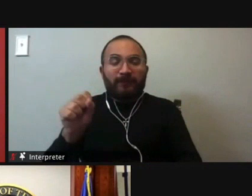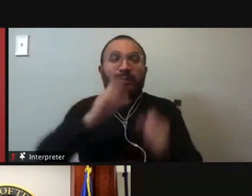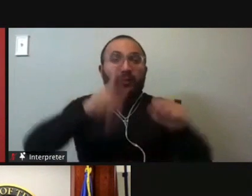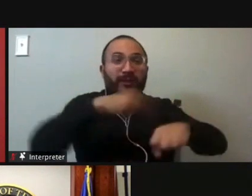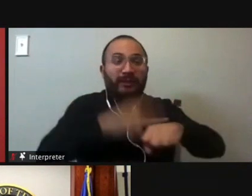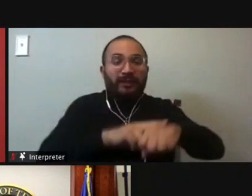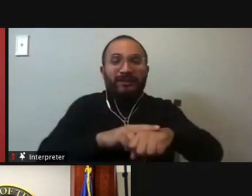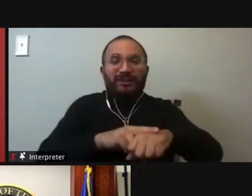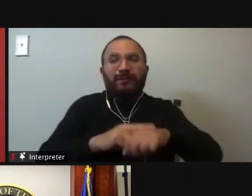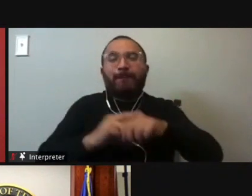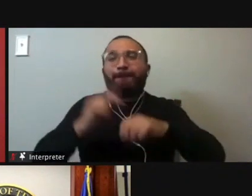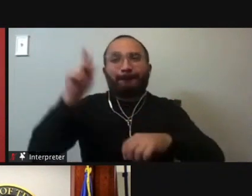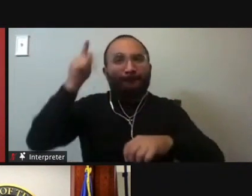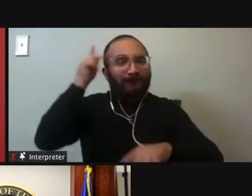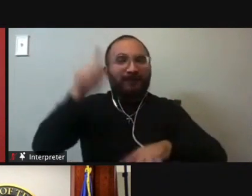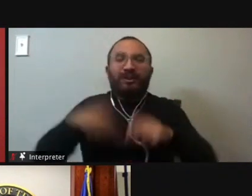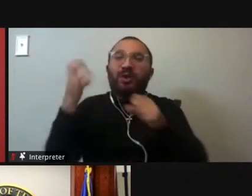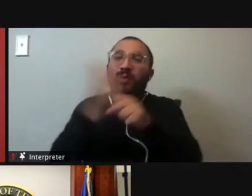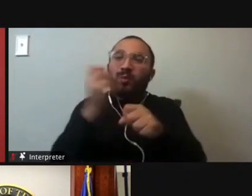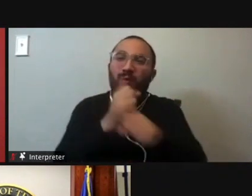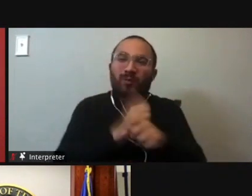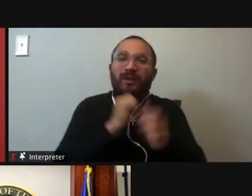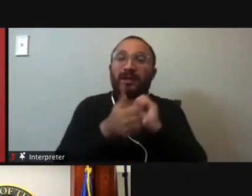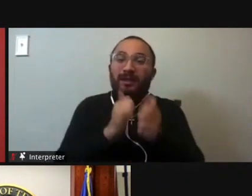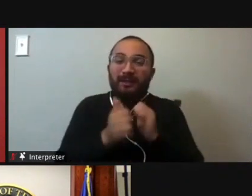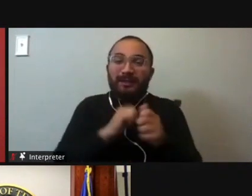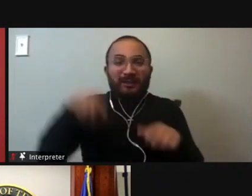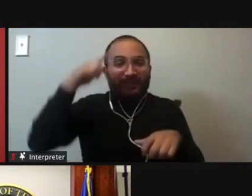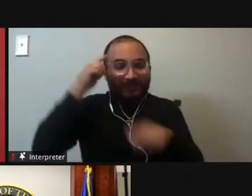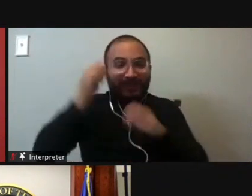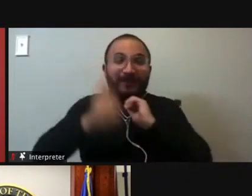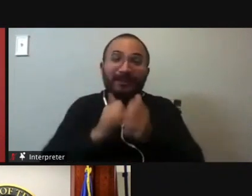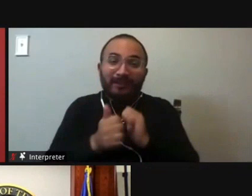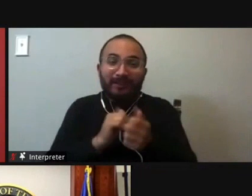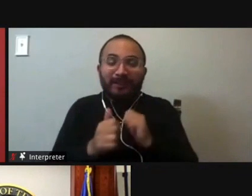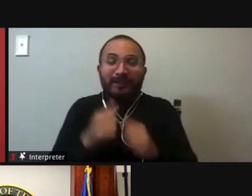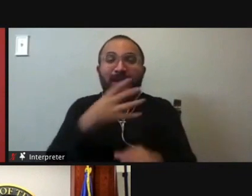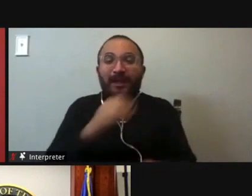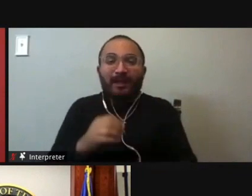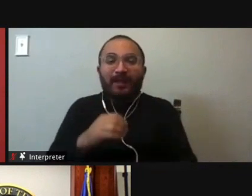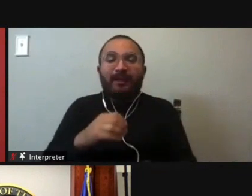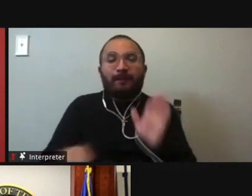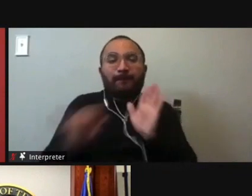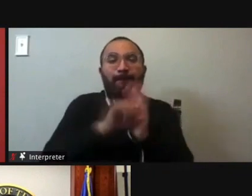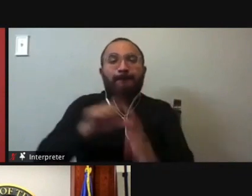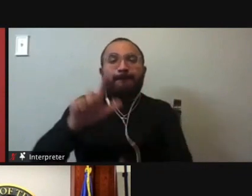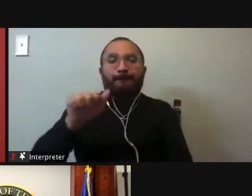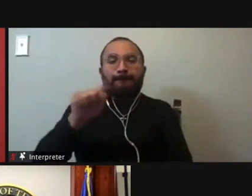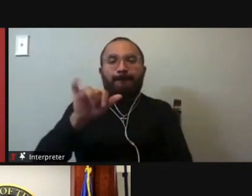could not win election. So I think as a candidate and a Latina, a first-generation